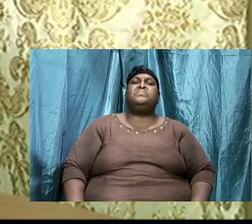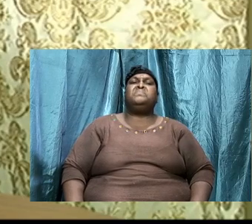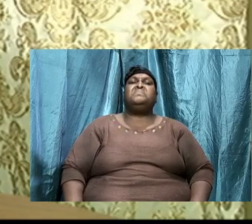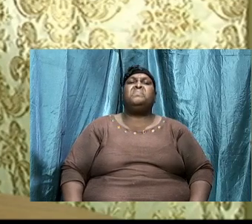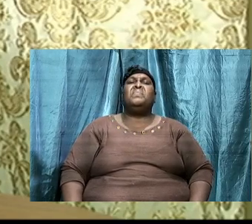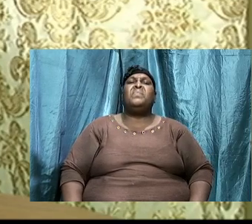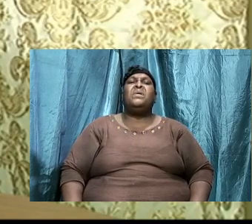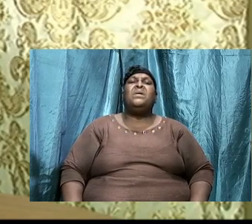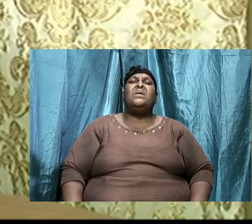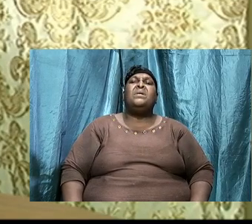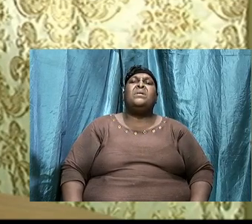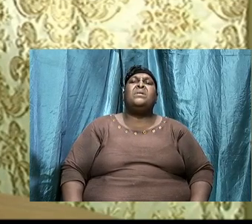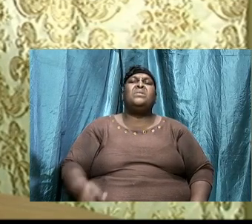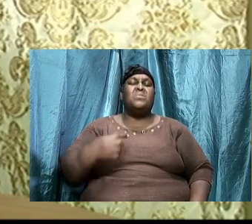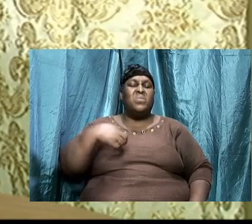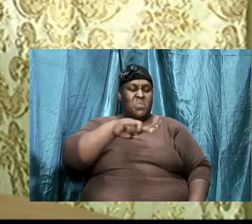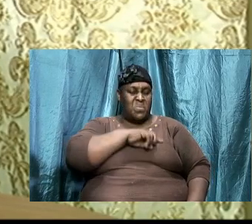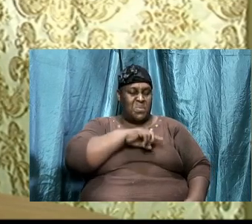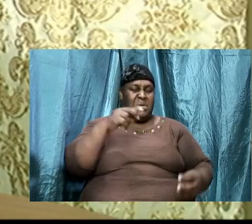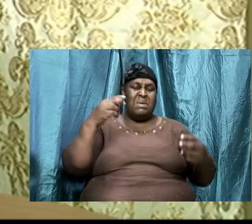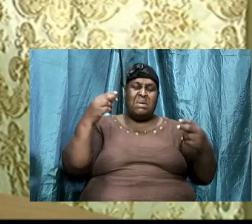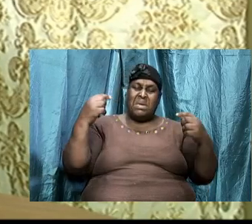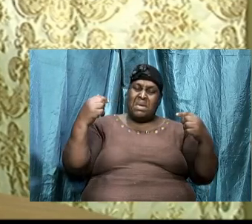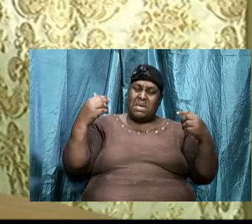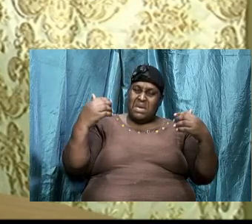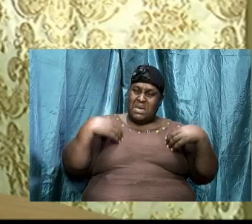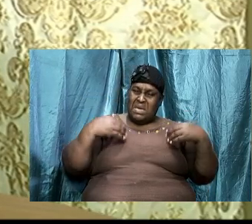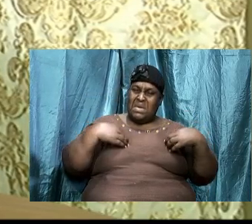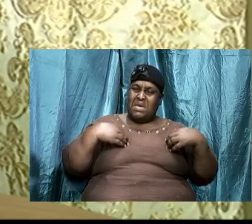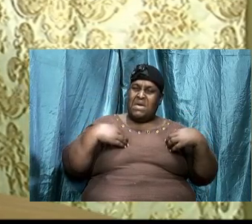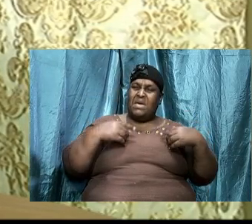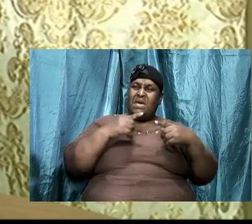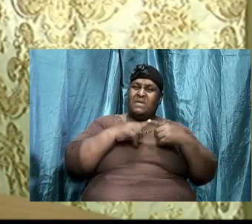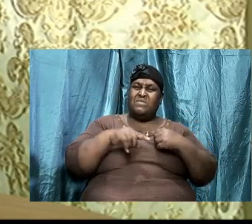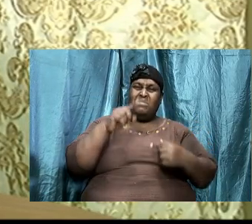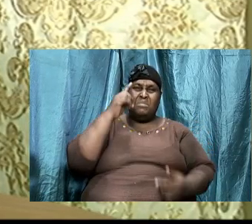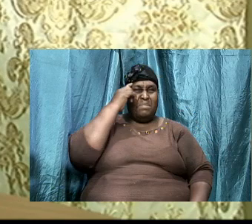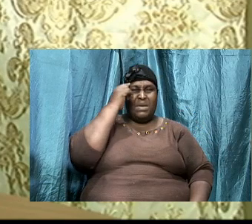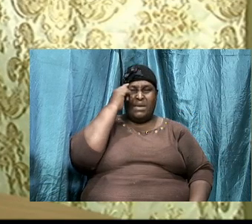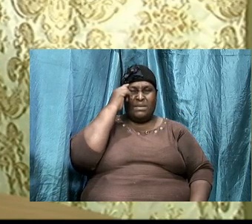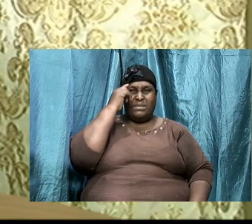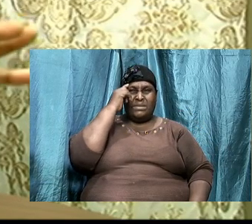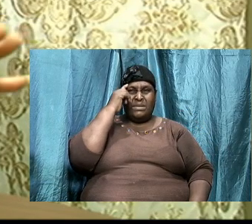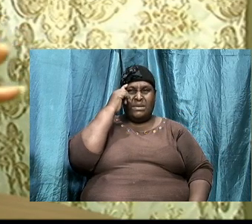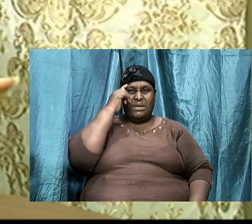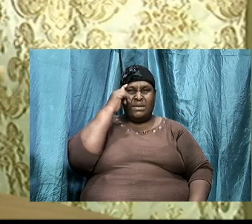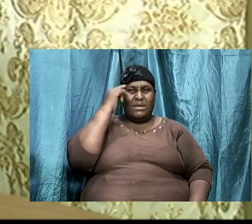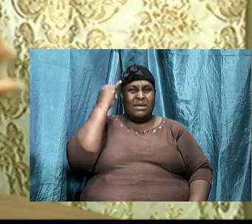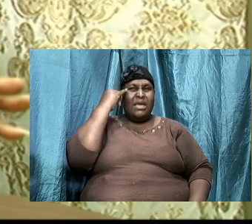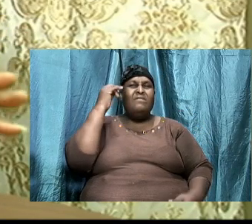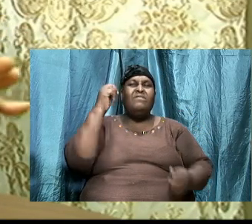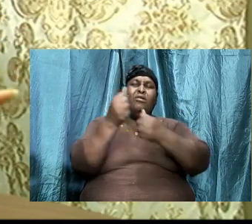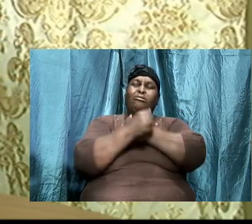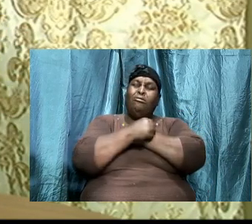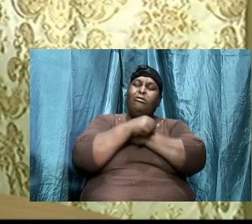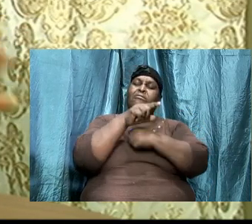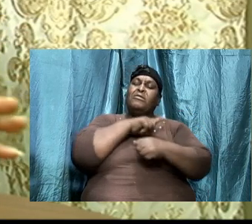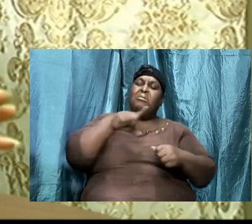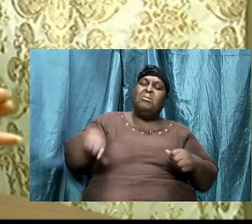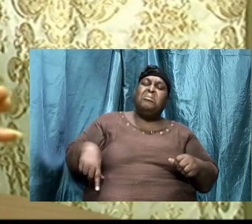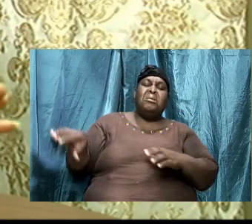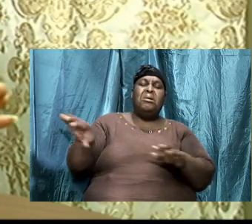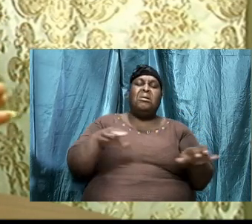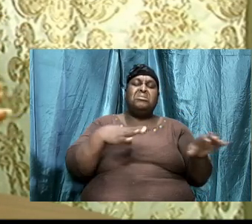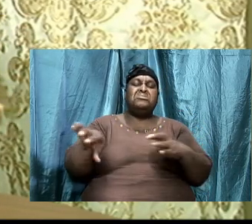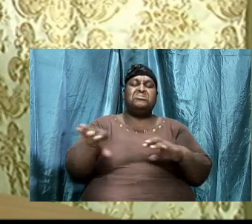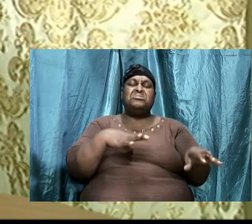So, we have got to be mindful that if we love the Lord, our actions, our speech, everything